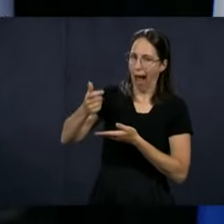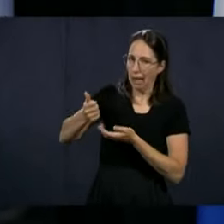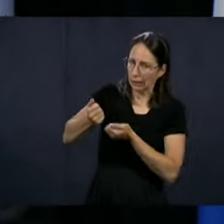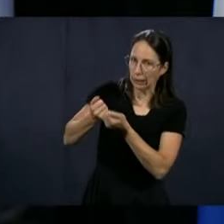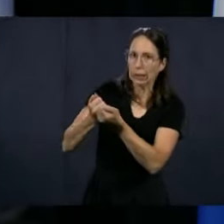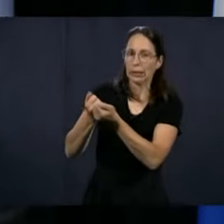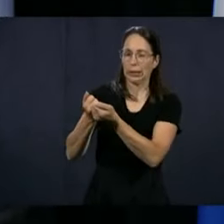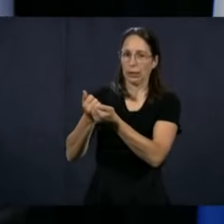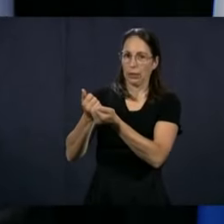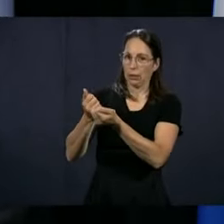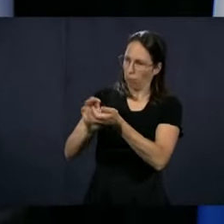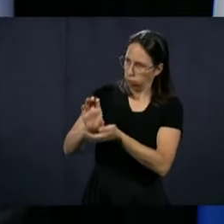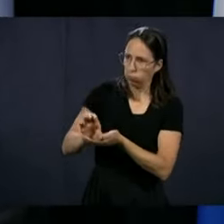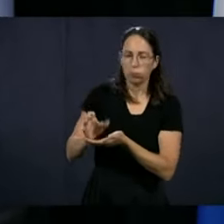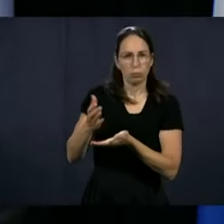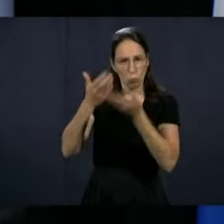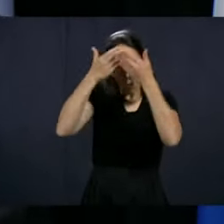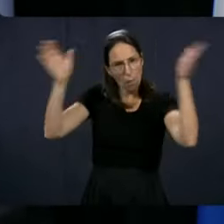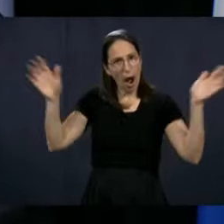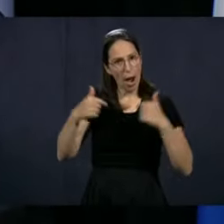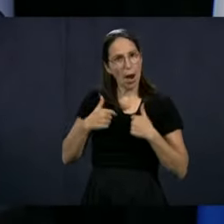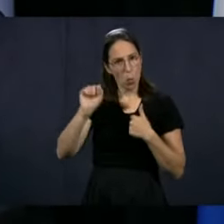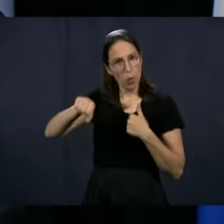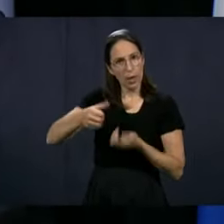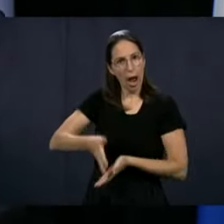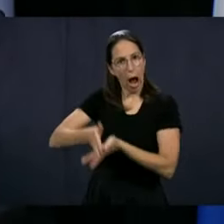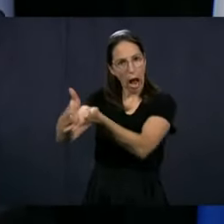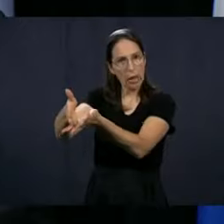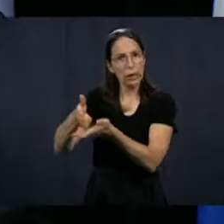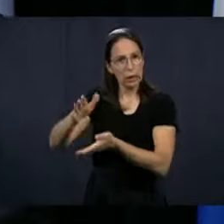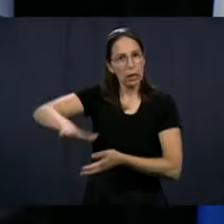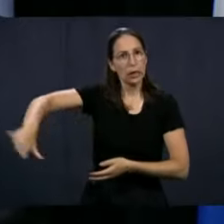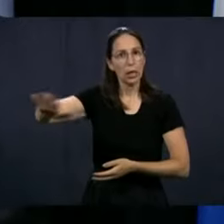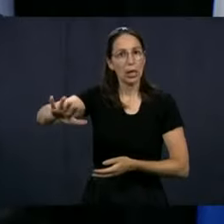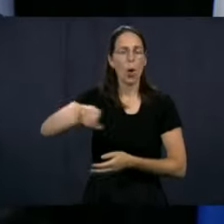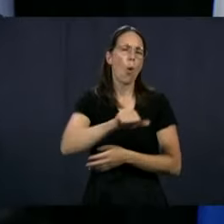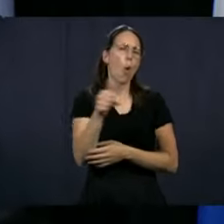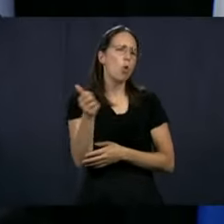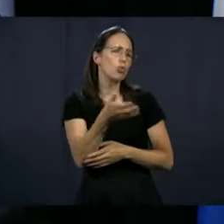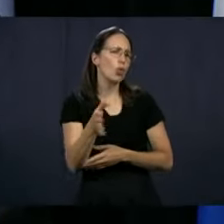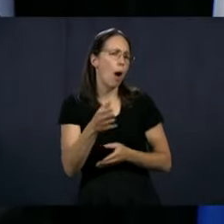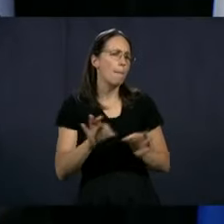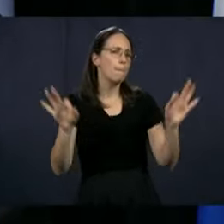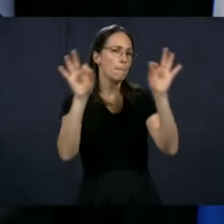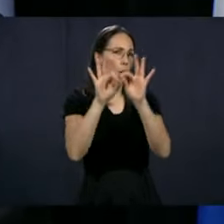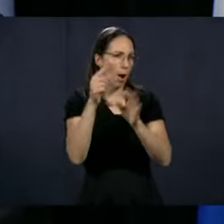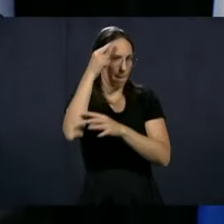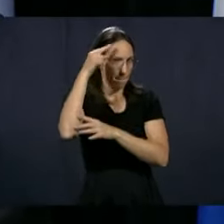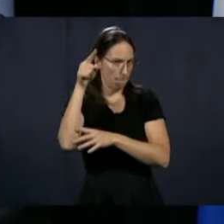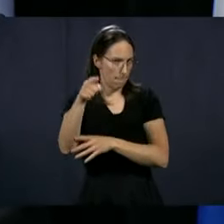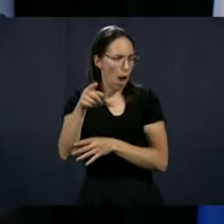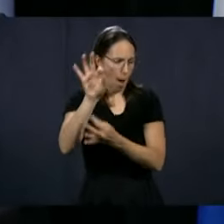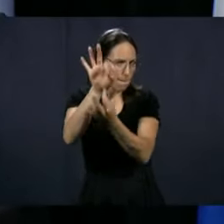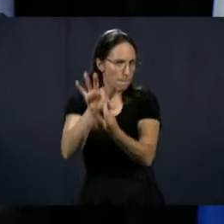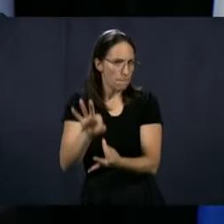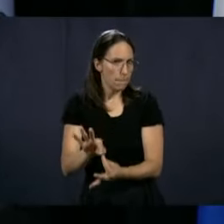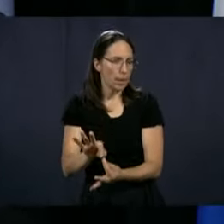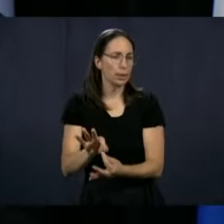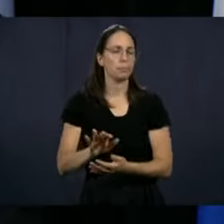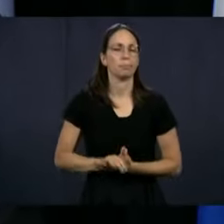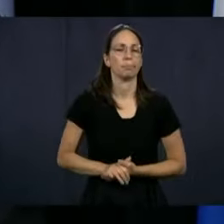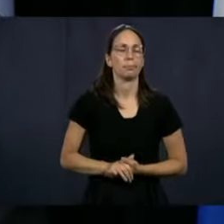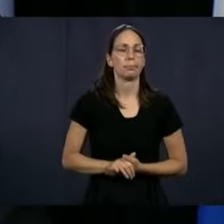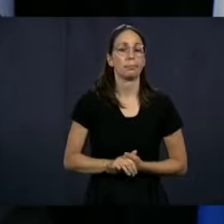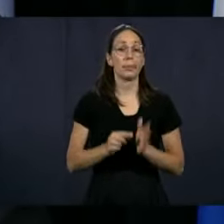So the government is going to have to help, and we're open to that. And there's another thing that is important